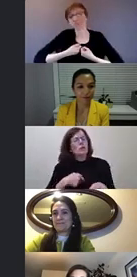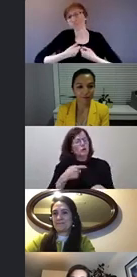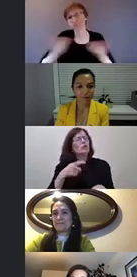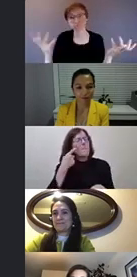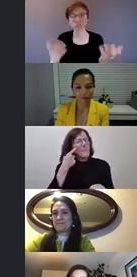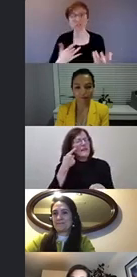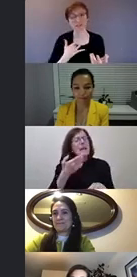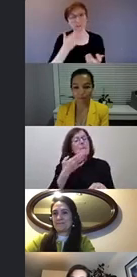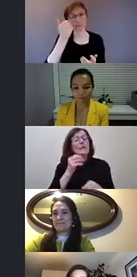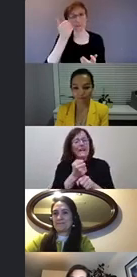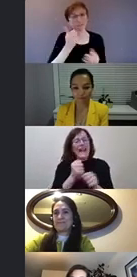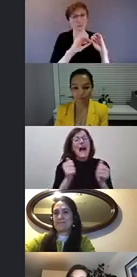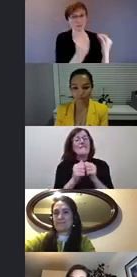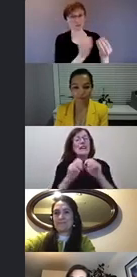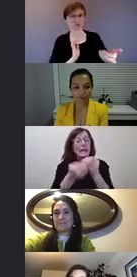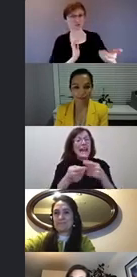that.